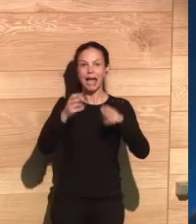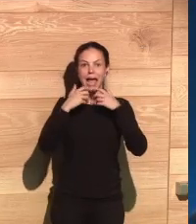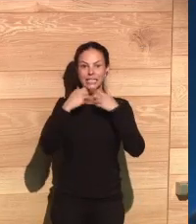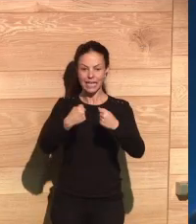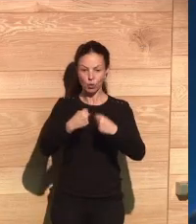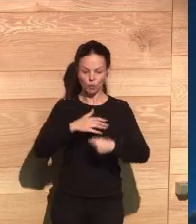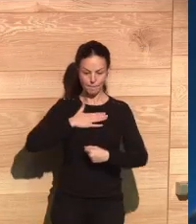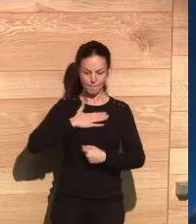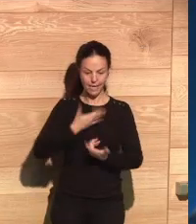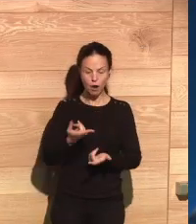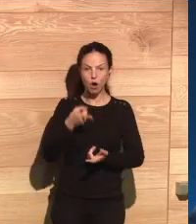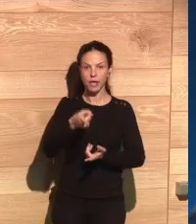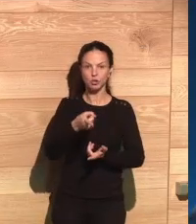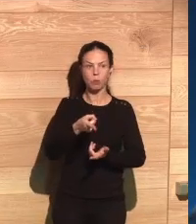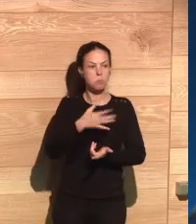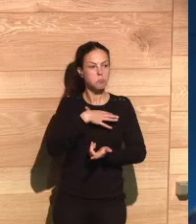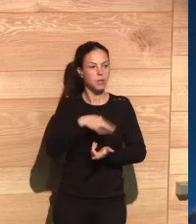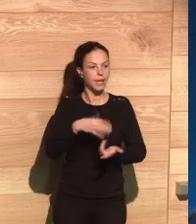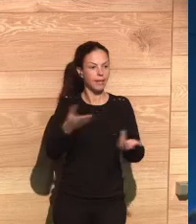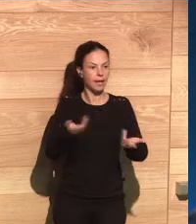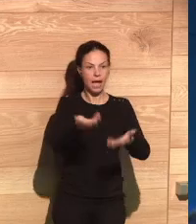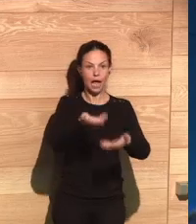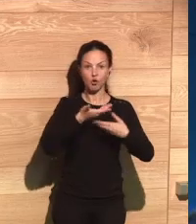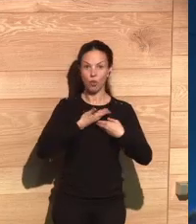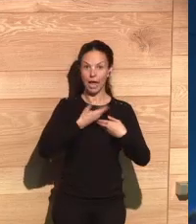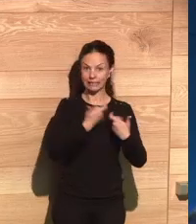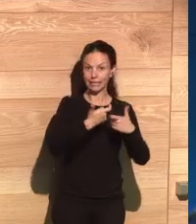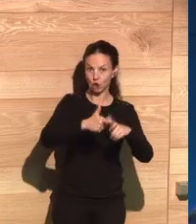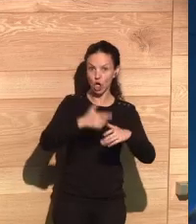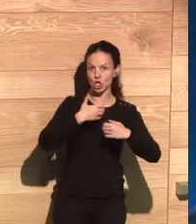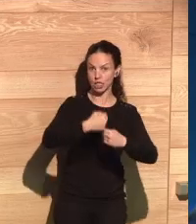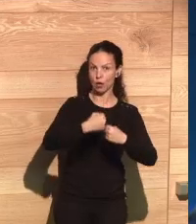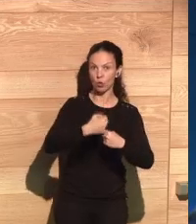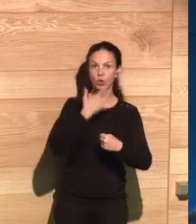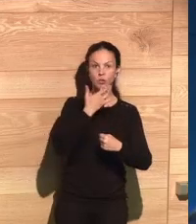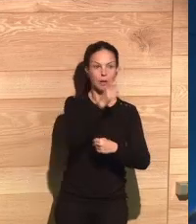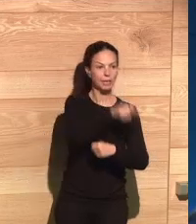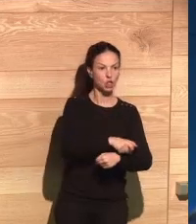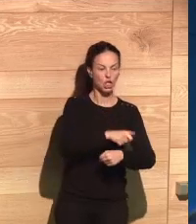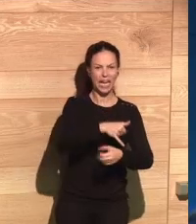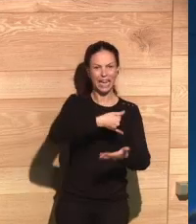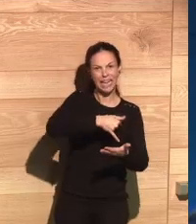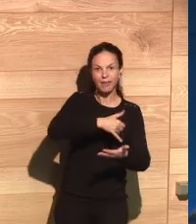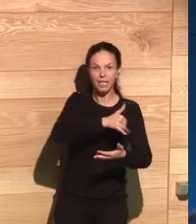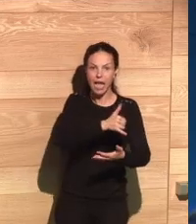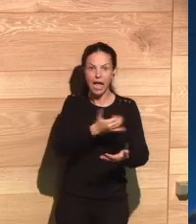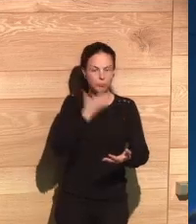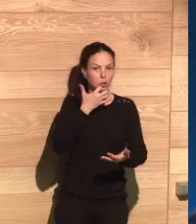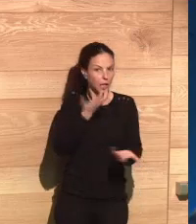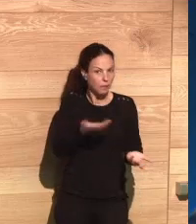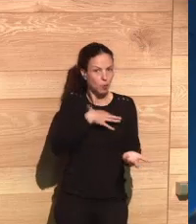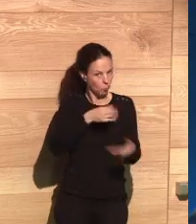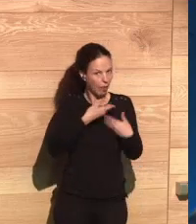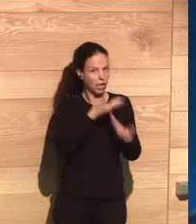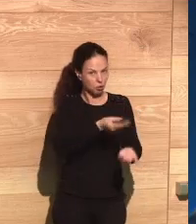more vulnerable, if we're able to do some medical analysis and use machine learning on that sort of collection of data. So there is some evidence that people are